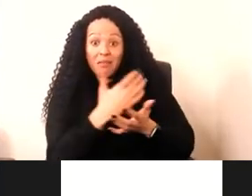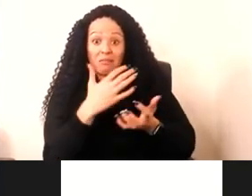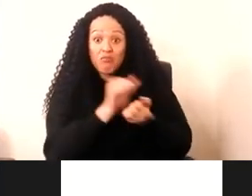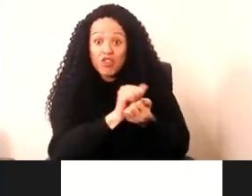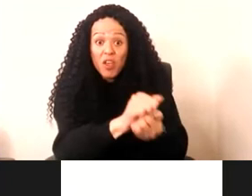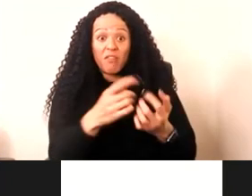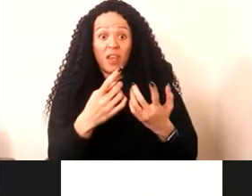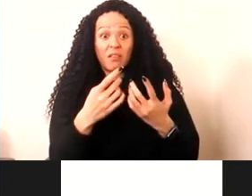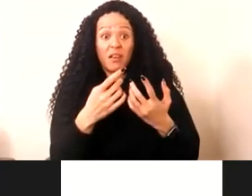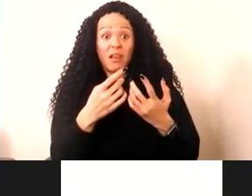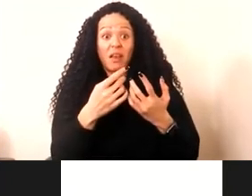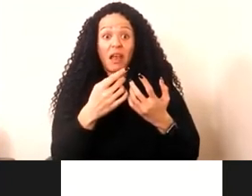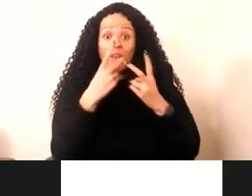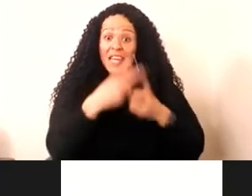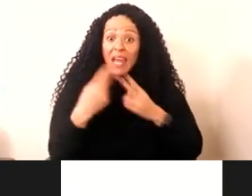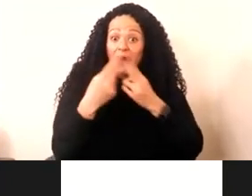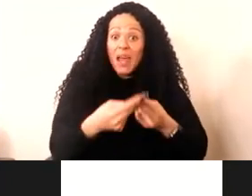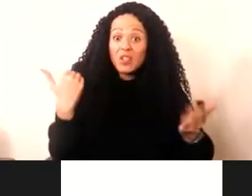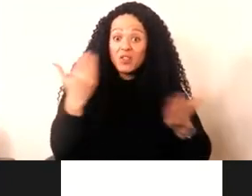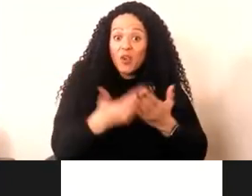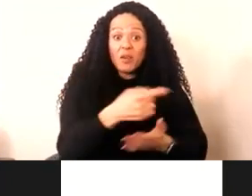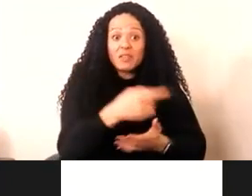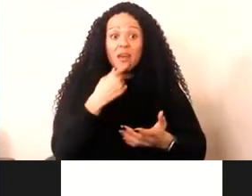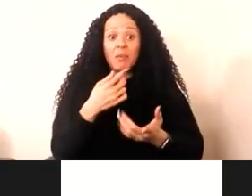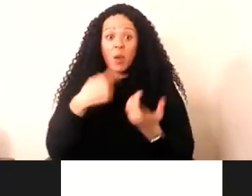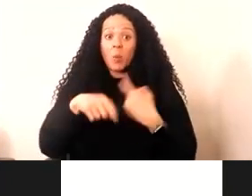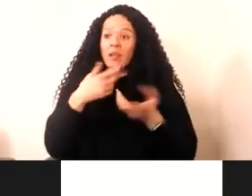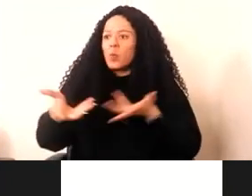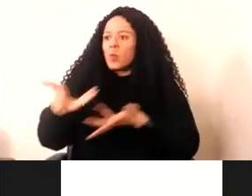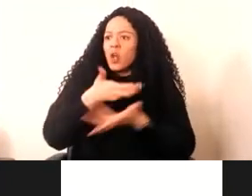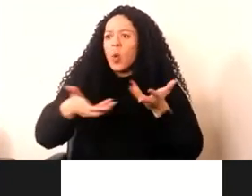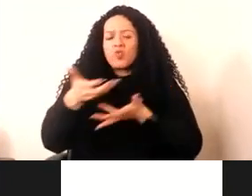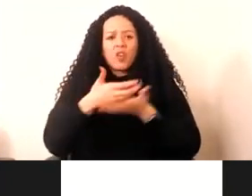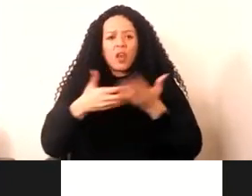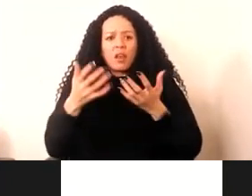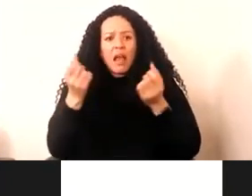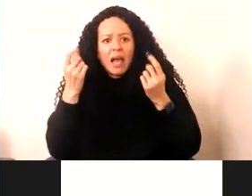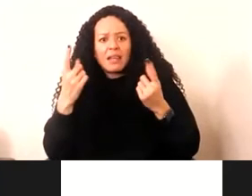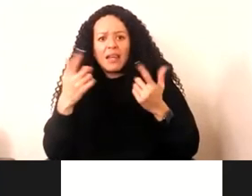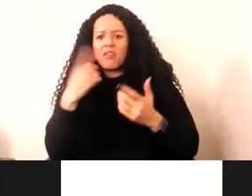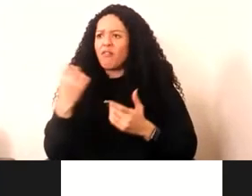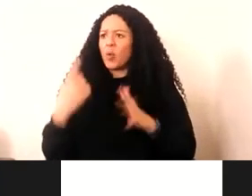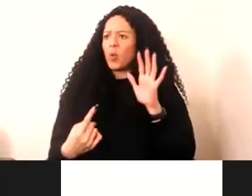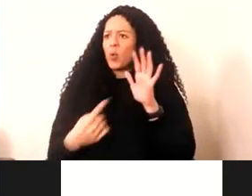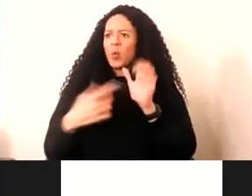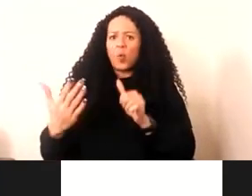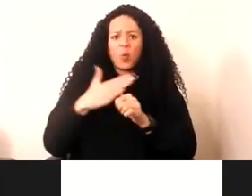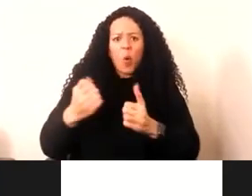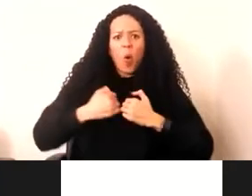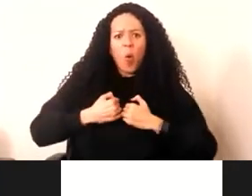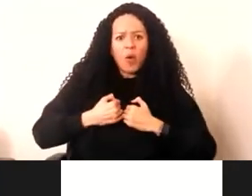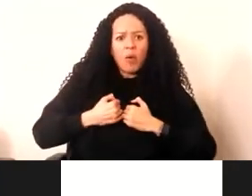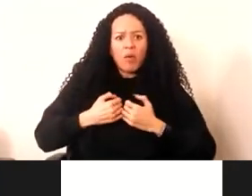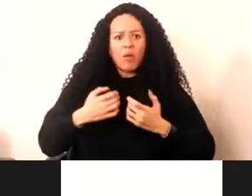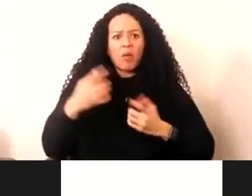a very long time, and how we need to negotiate our ideas of provenance and of authorship